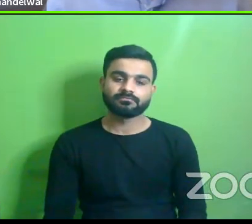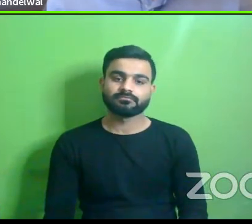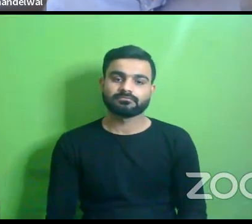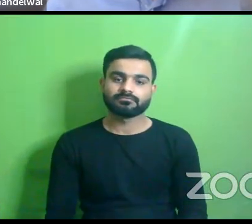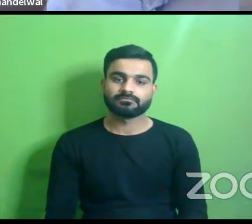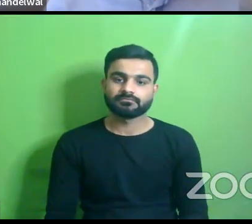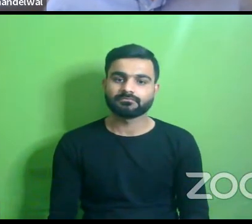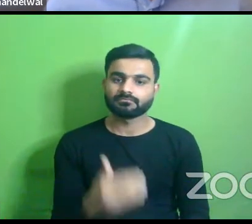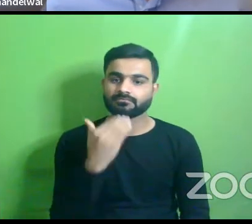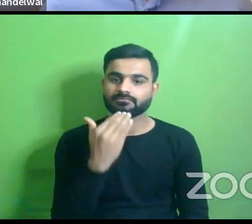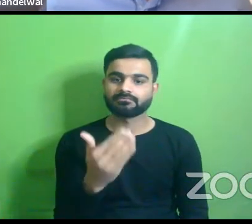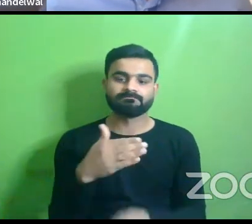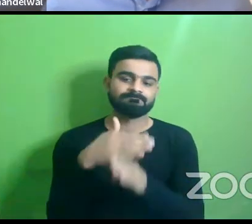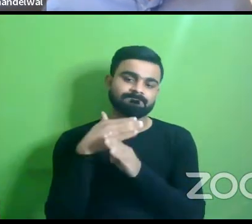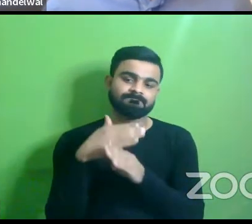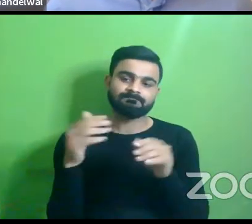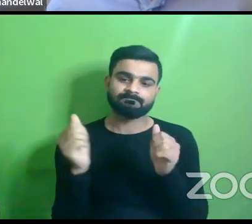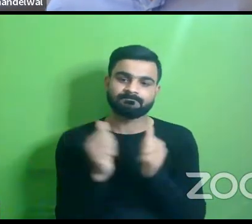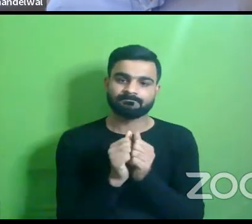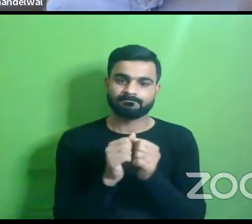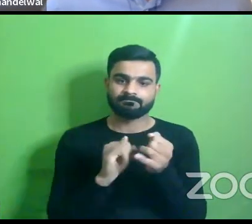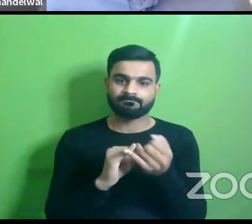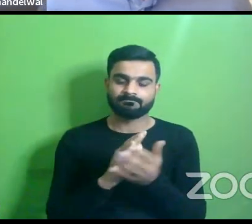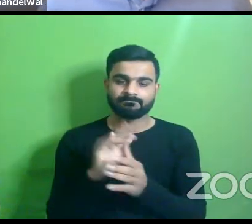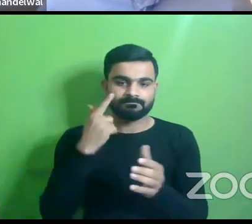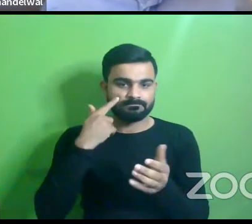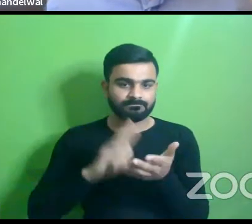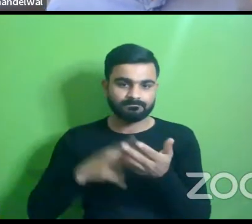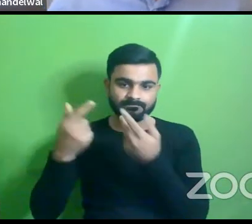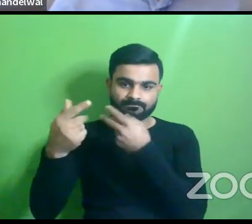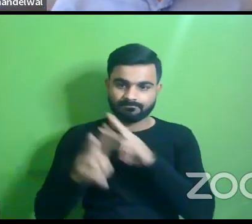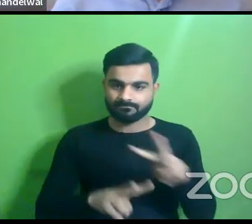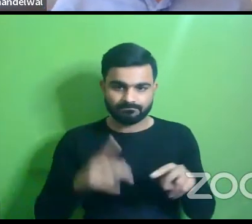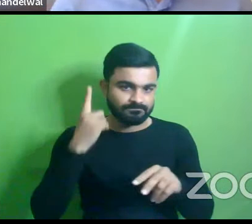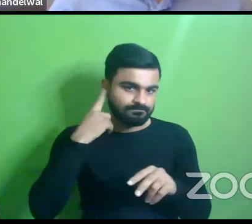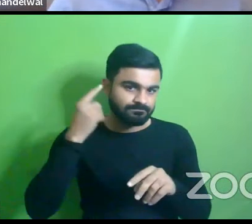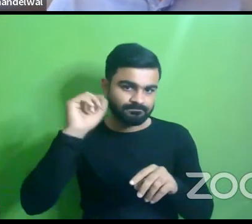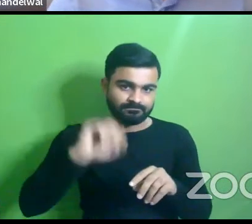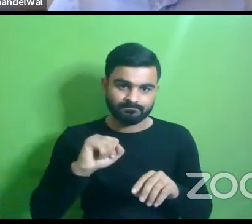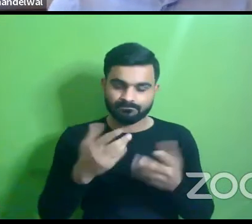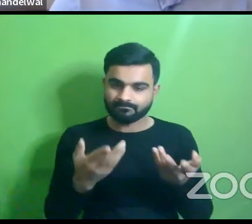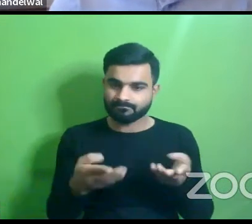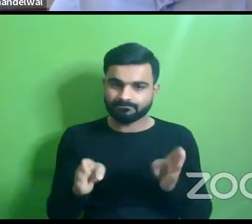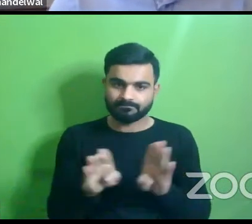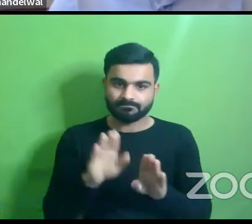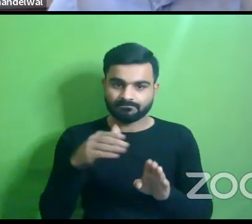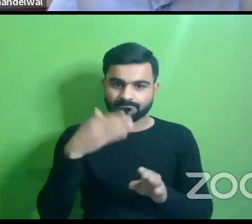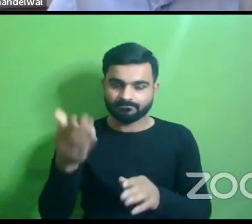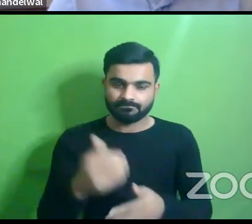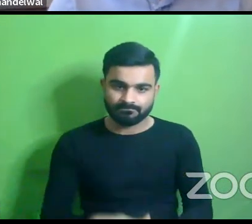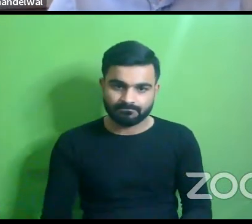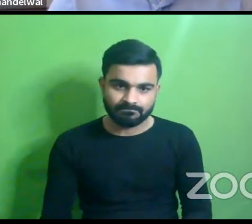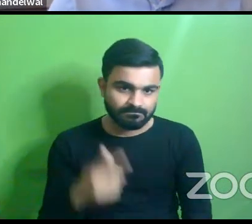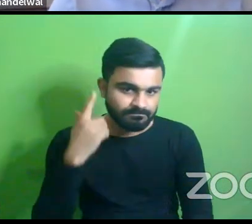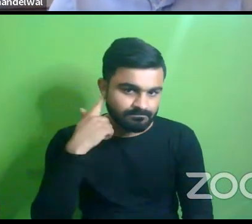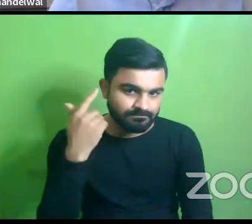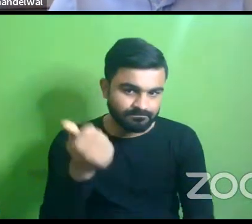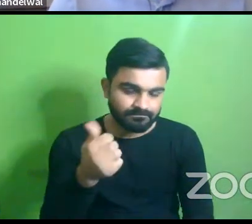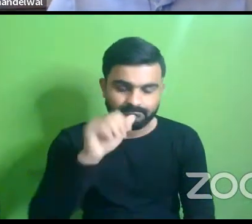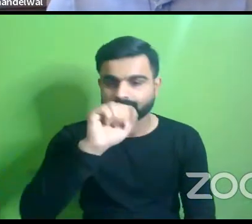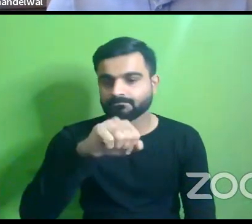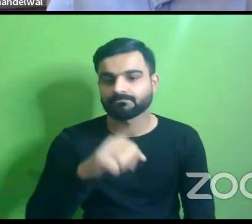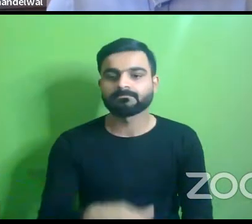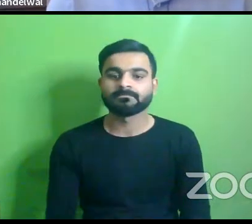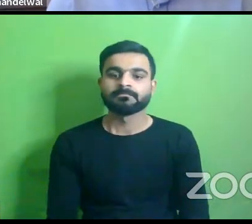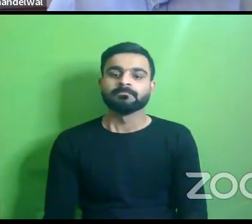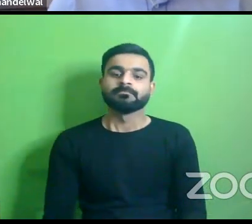thank you for sharing that dr shalini are you back and if we could hear some closing remarks from you as well sophia can you hear me yes we can